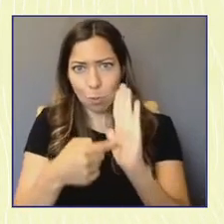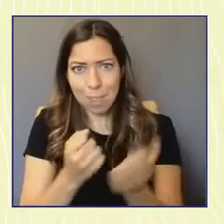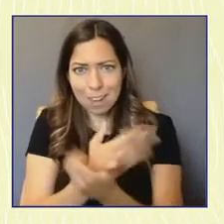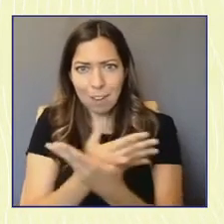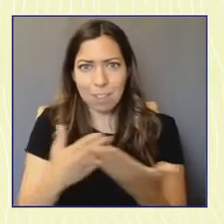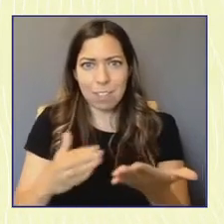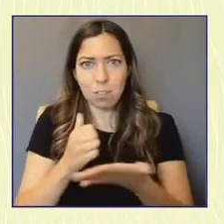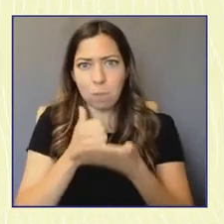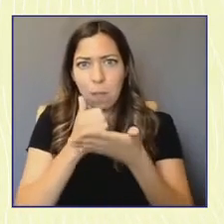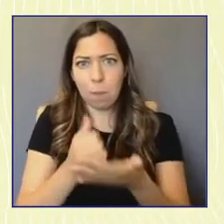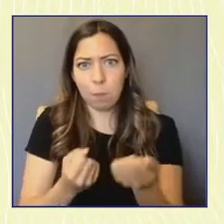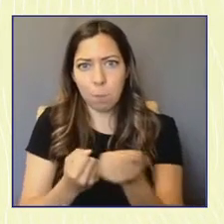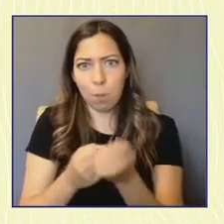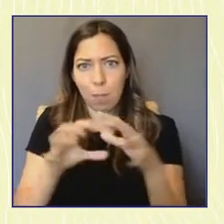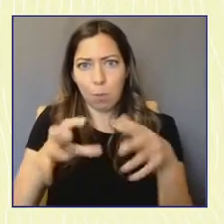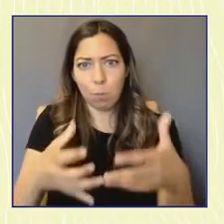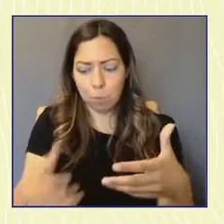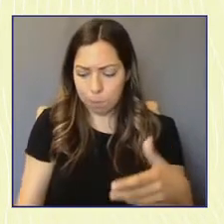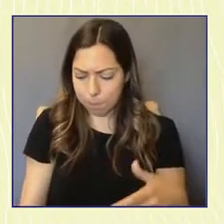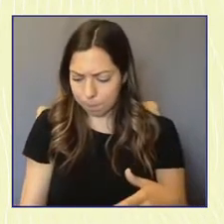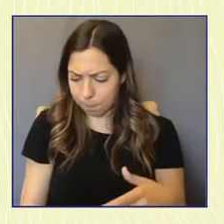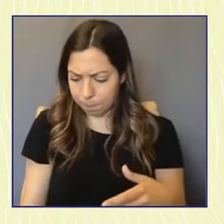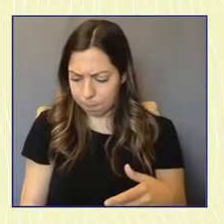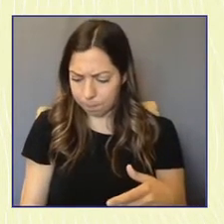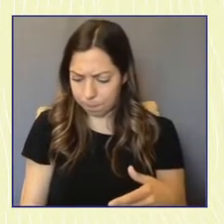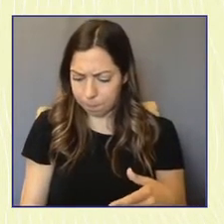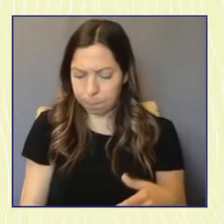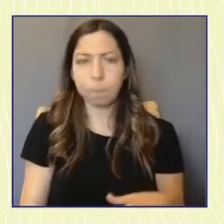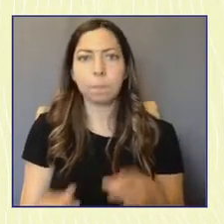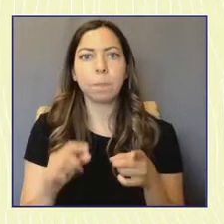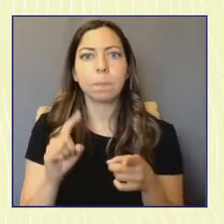Thank you. And Zoe, I think you can take it.